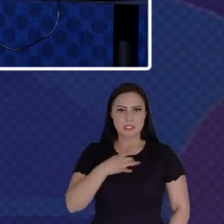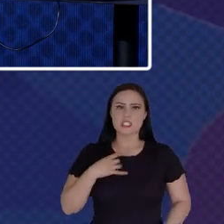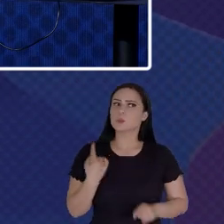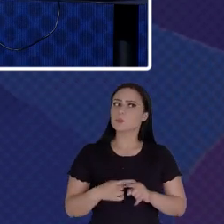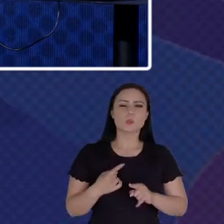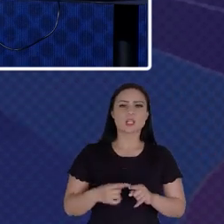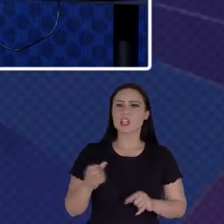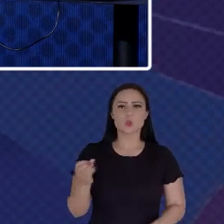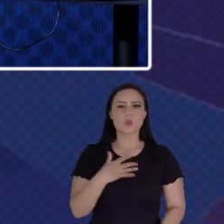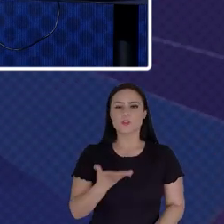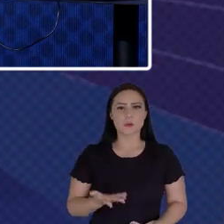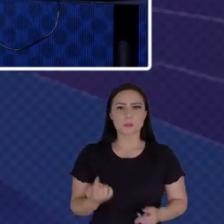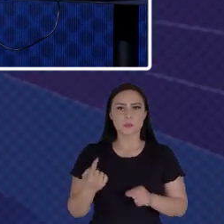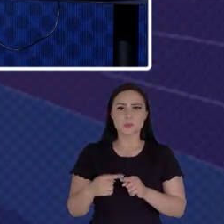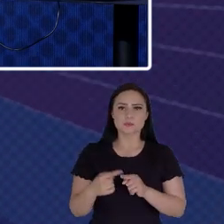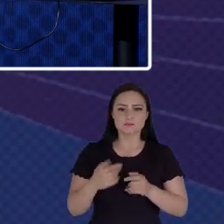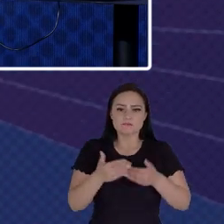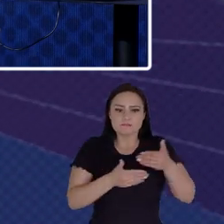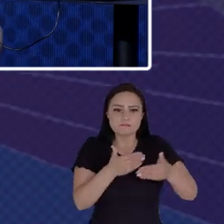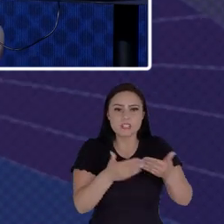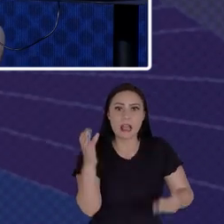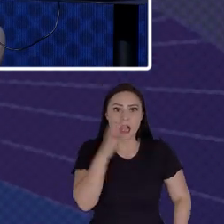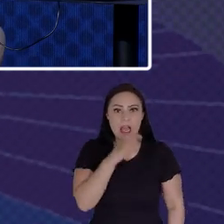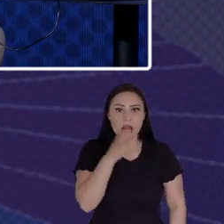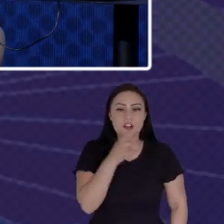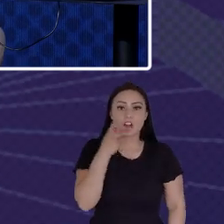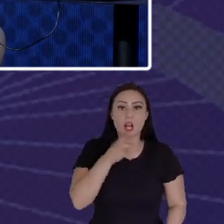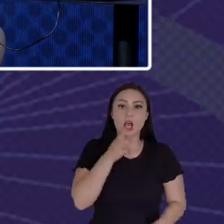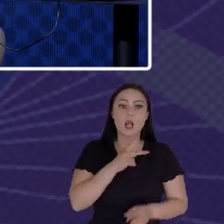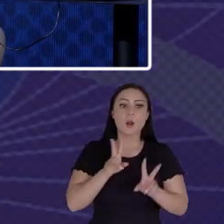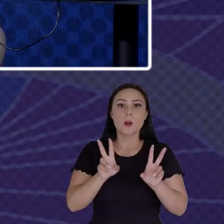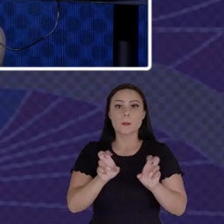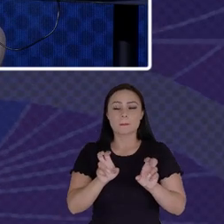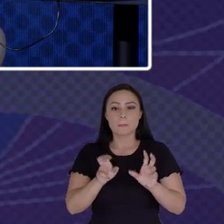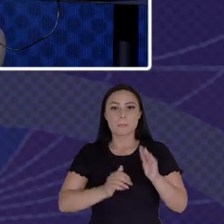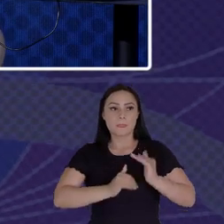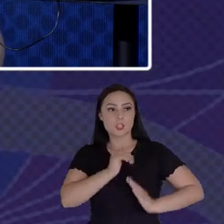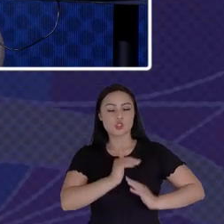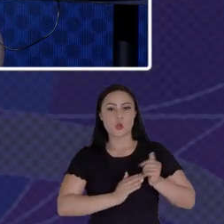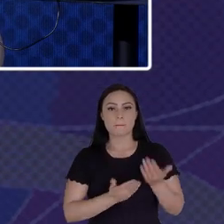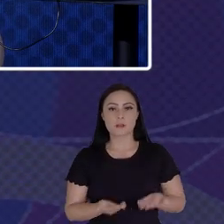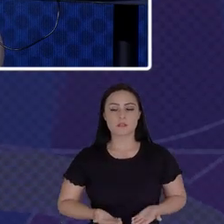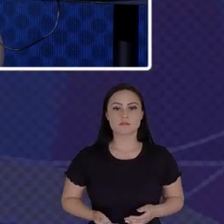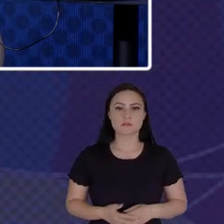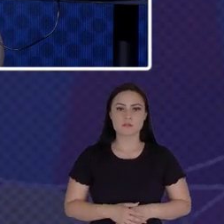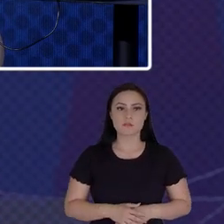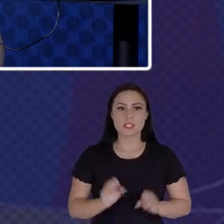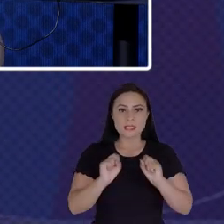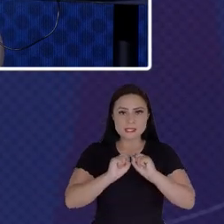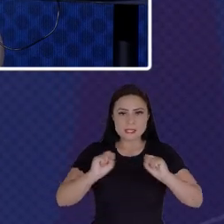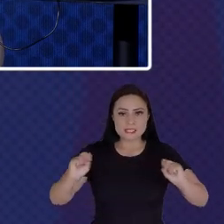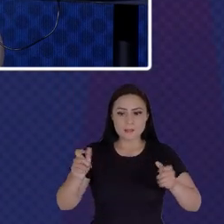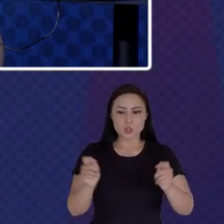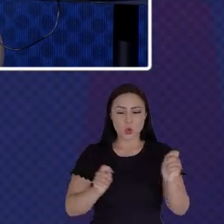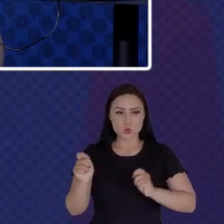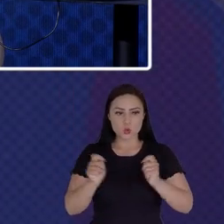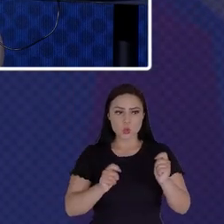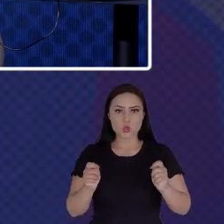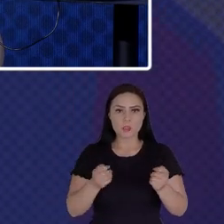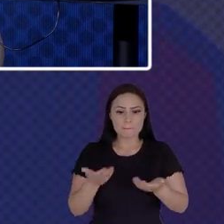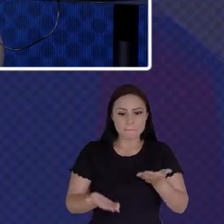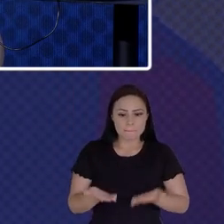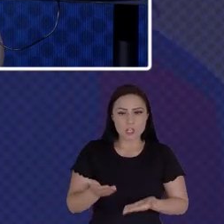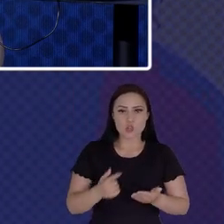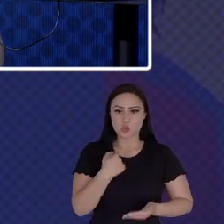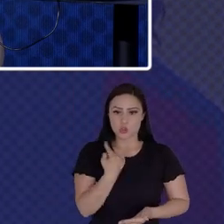Or Why Don't We Move Faster We Are Talking About The Checks And Balancing Systems In Our In Our Government In